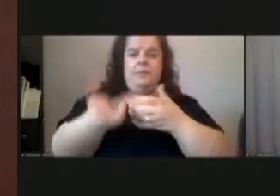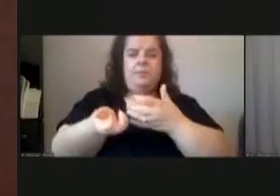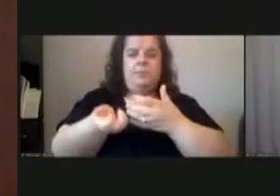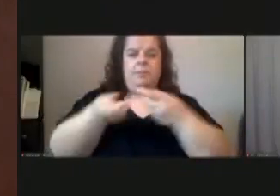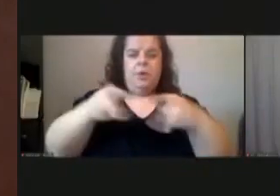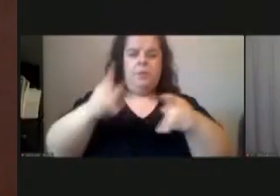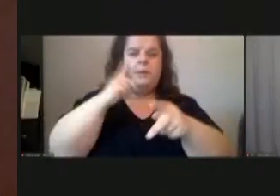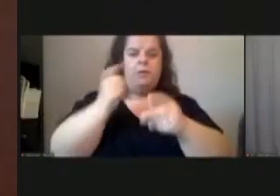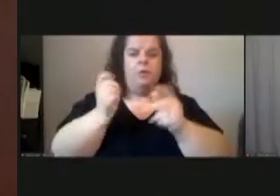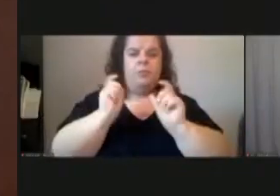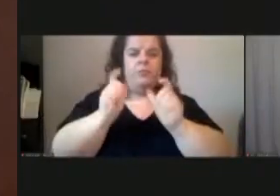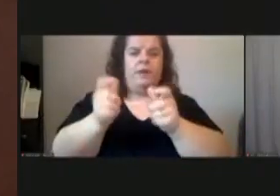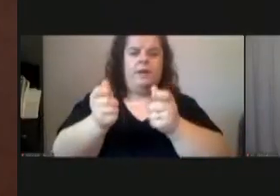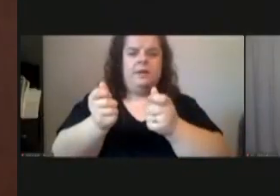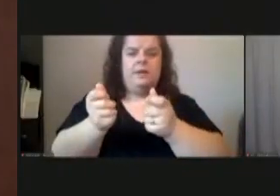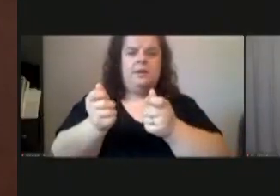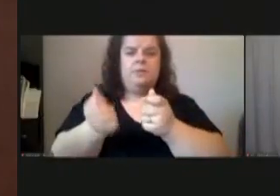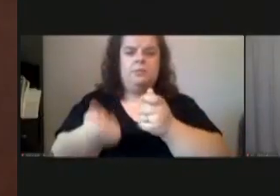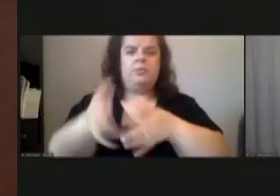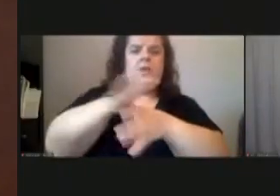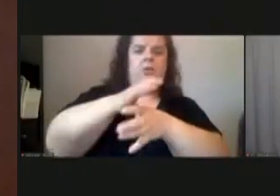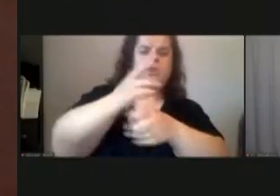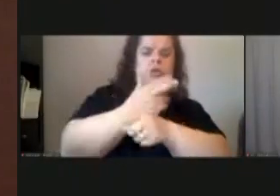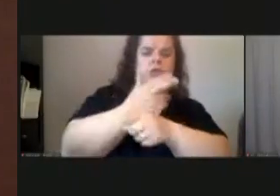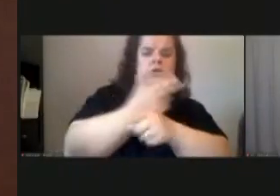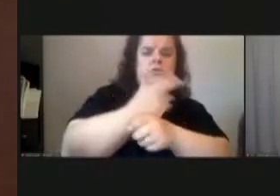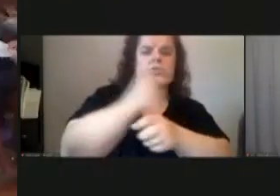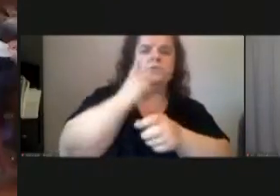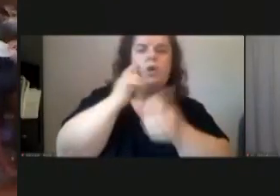organizations comprised of city of pittsburgh residents